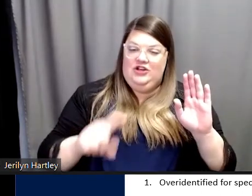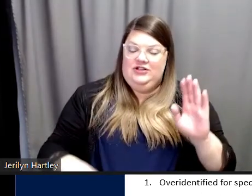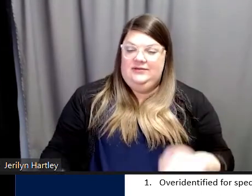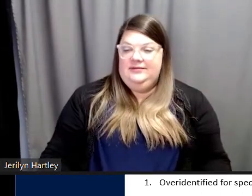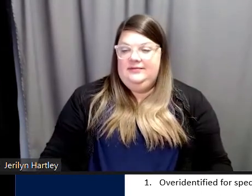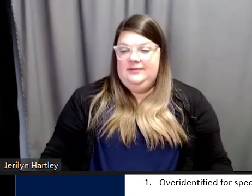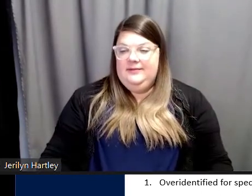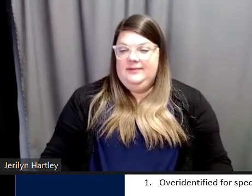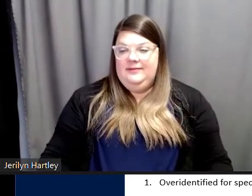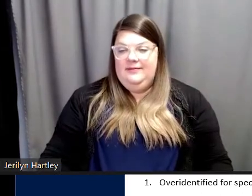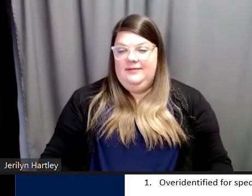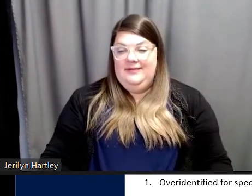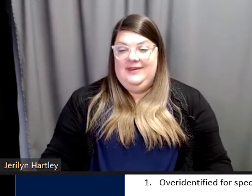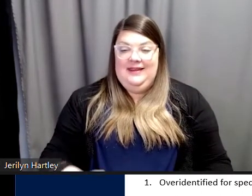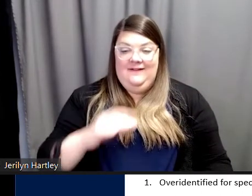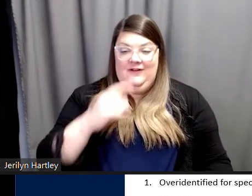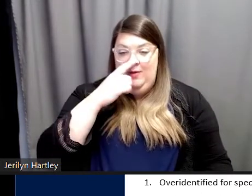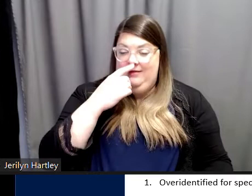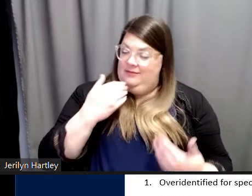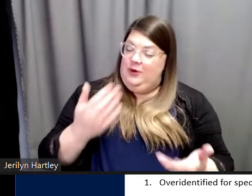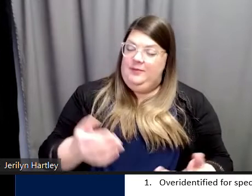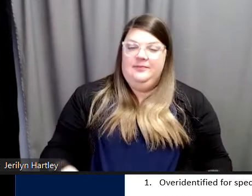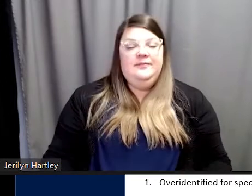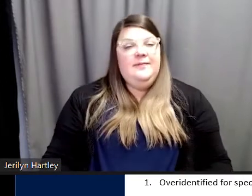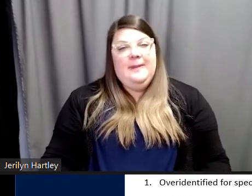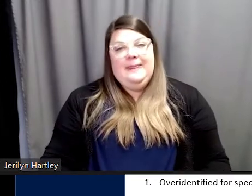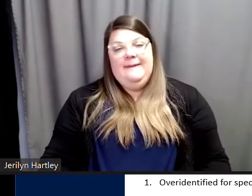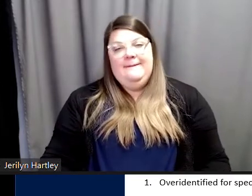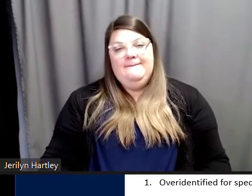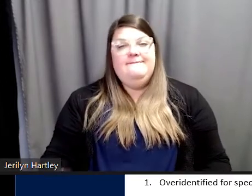I have you don't mind. I'll start this. Thank you.